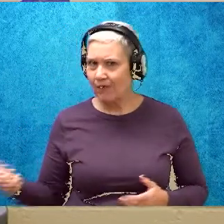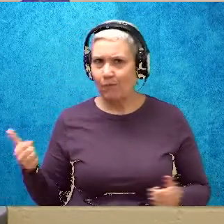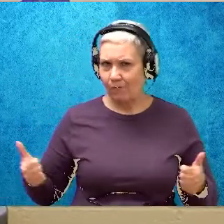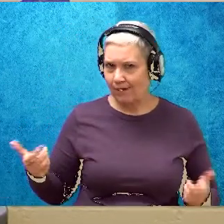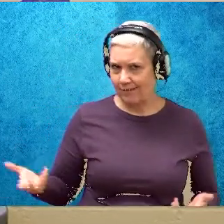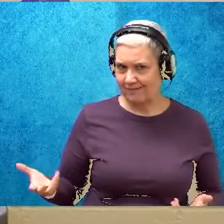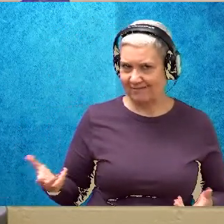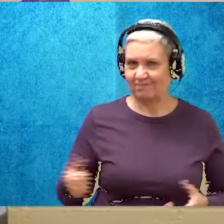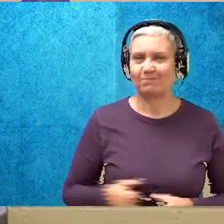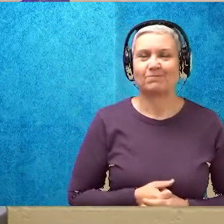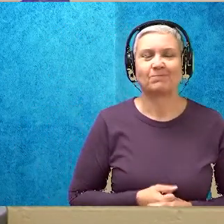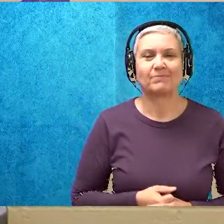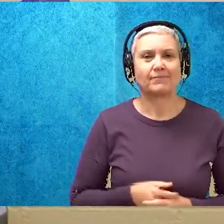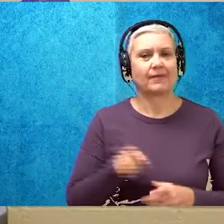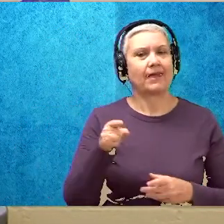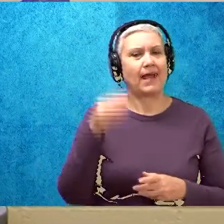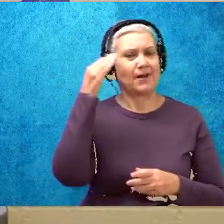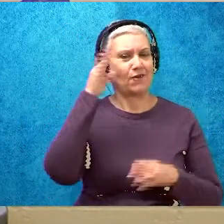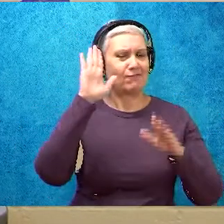fantastic sentences.